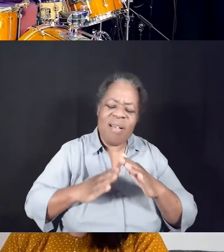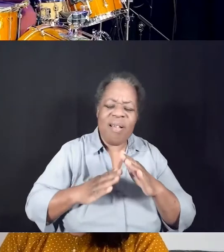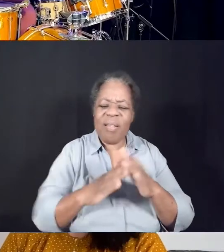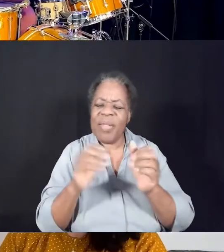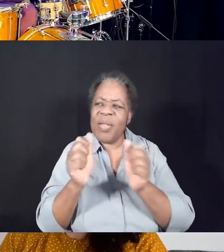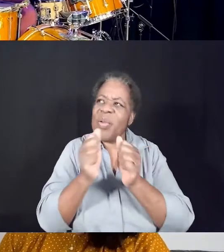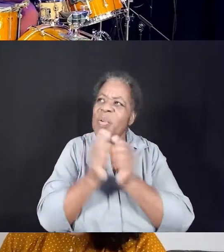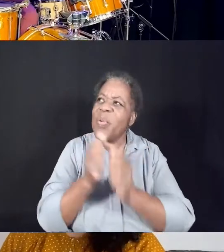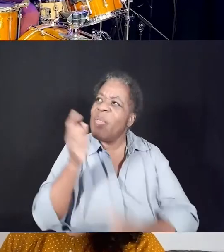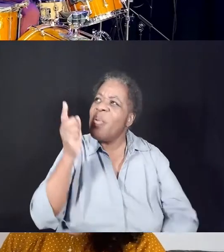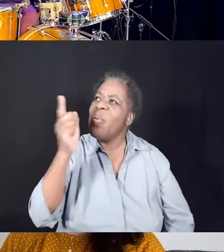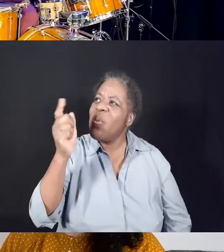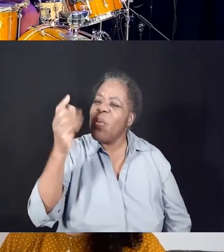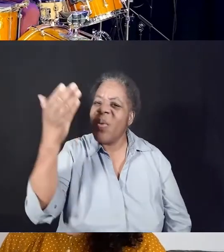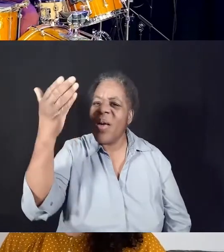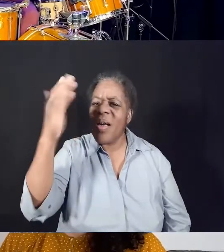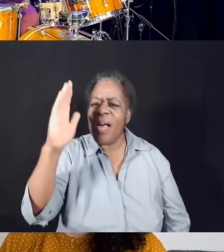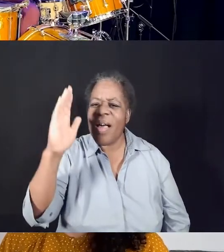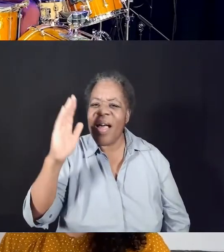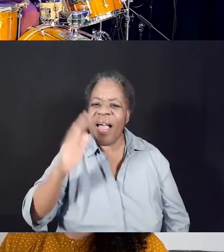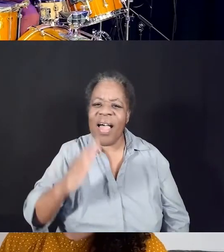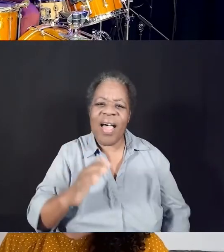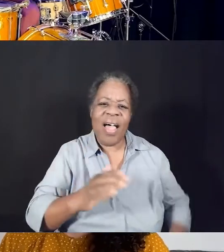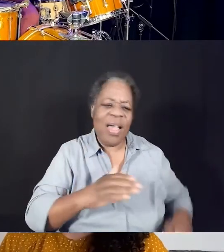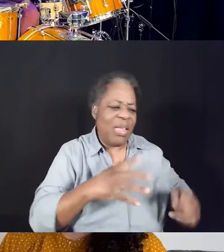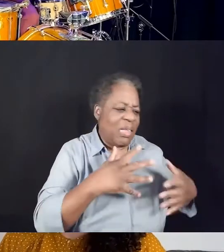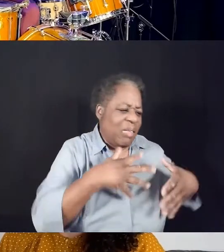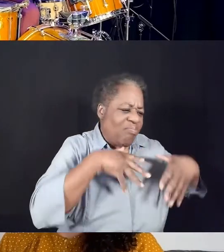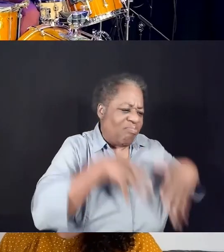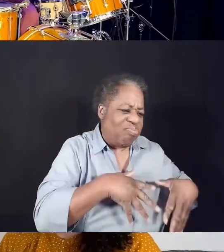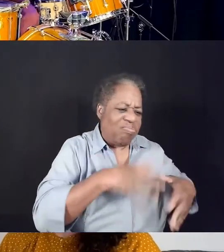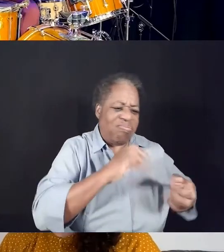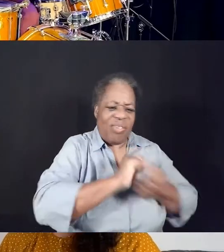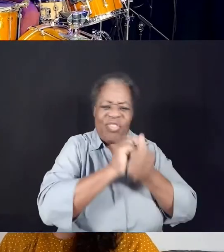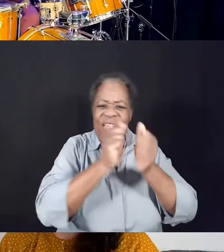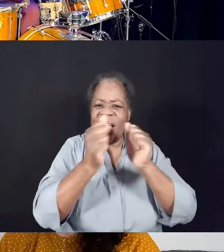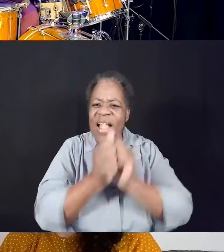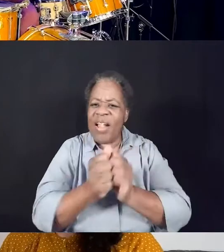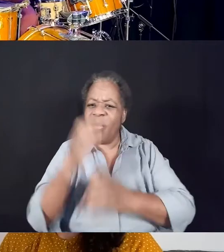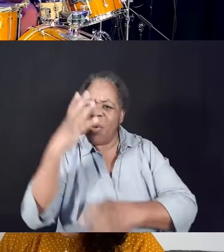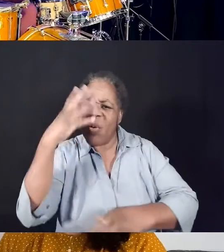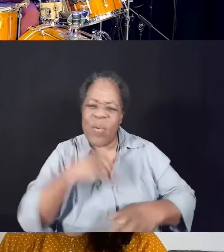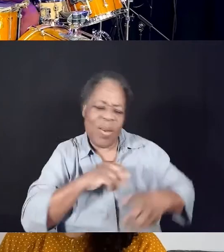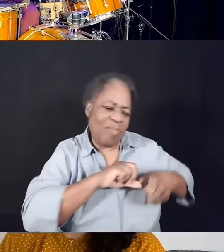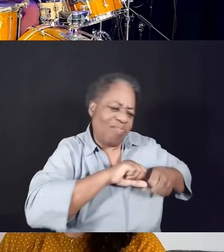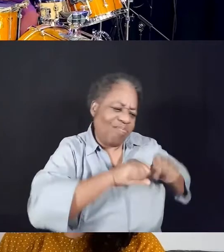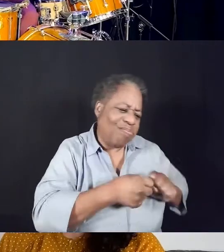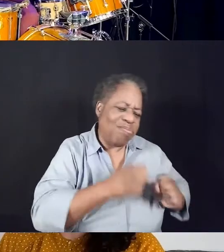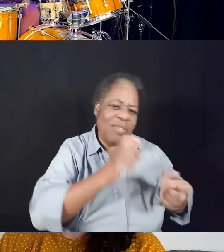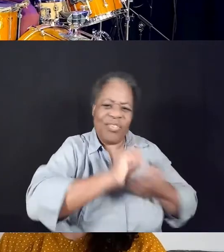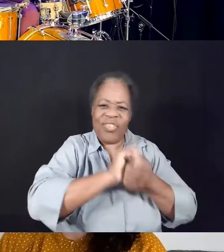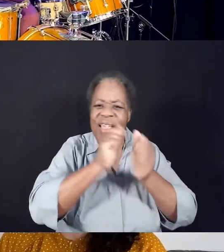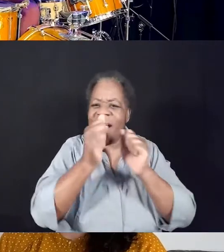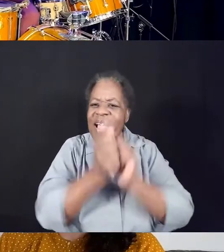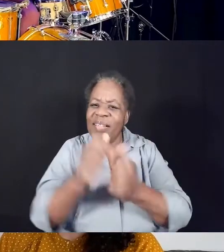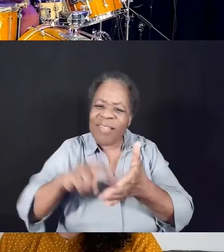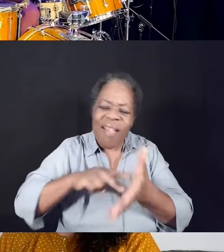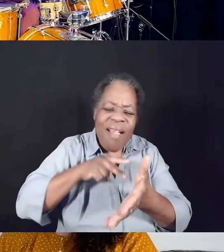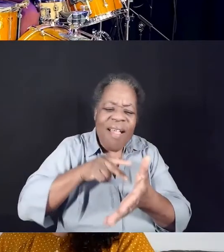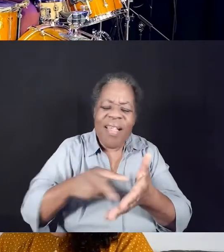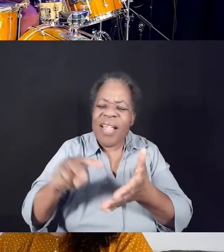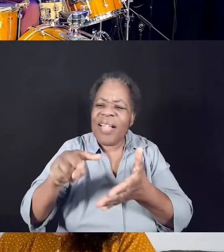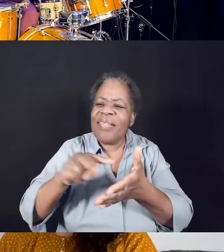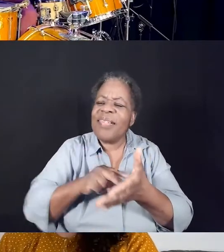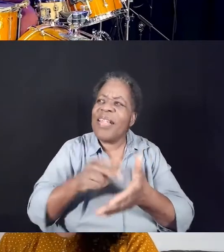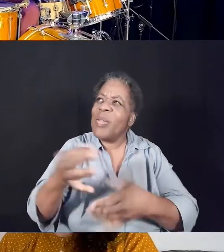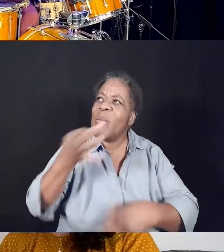It's beautiful ashes, it's morning to dancing, it's closer and closer to